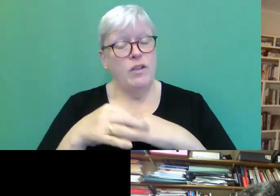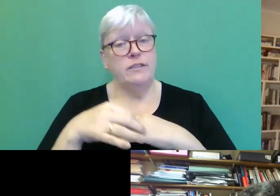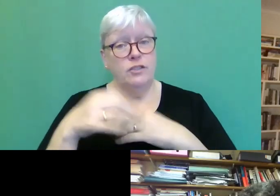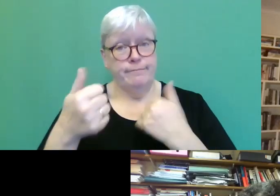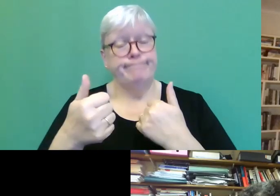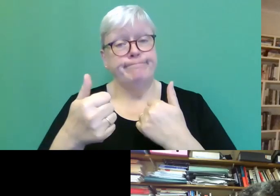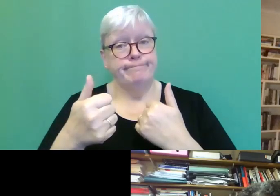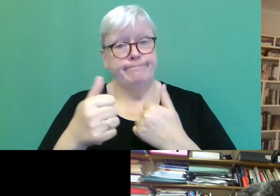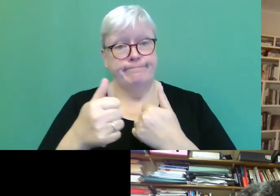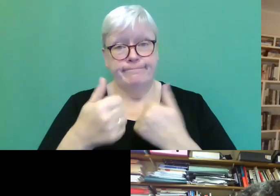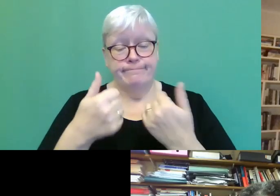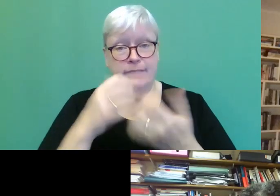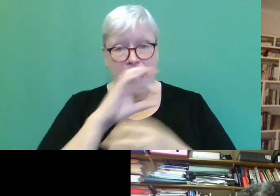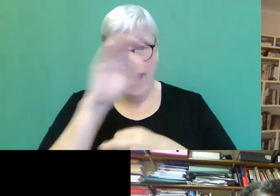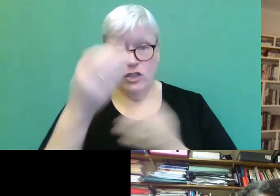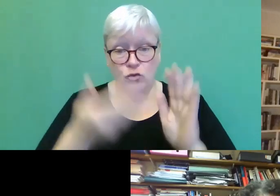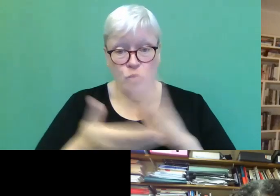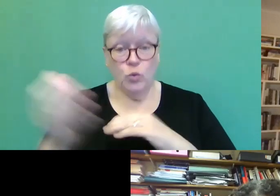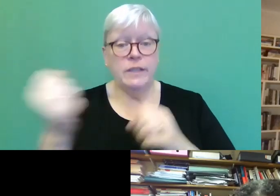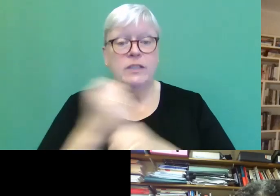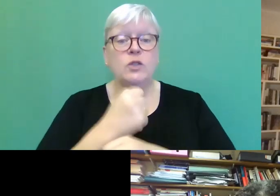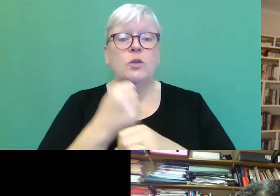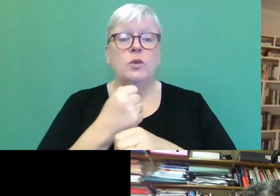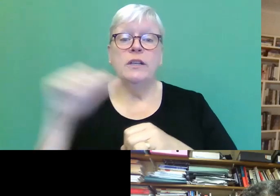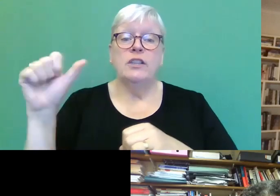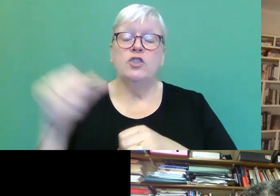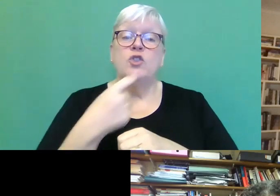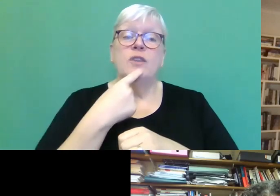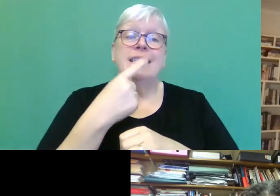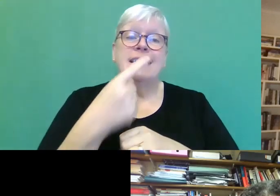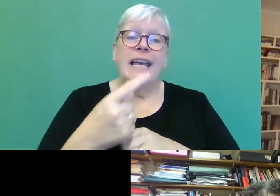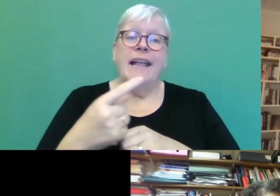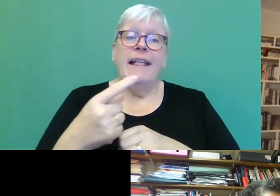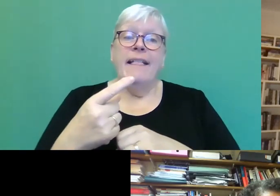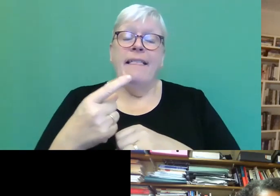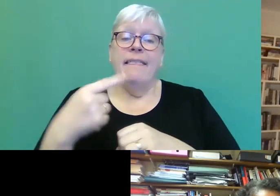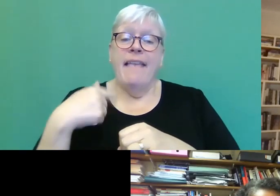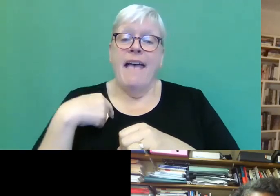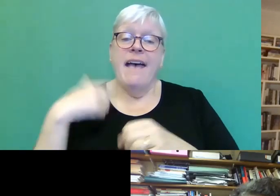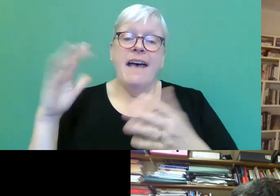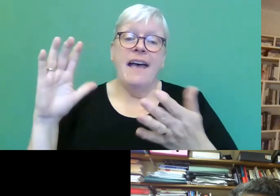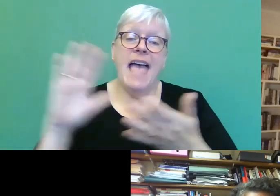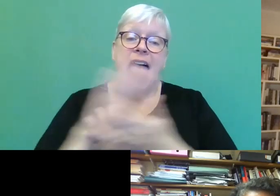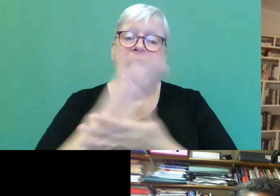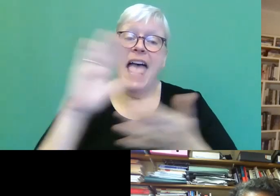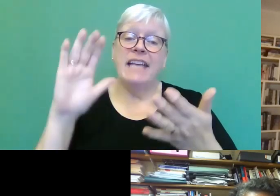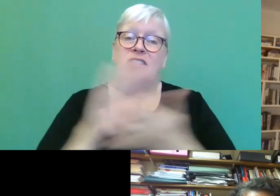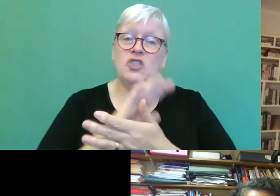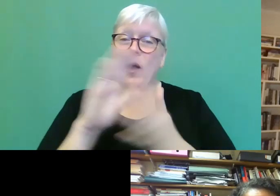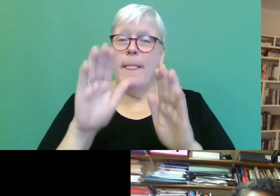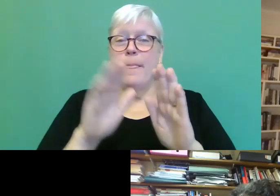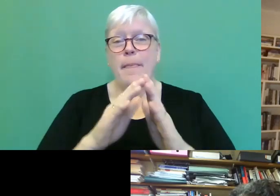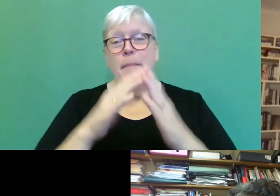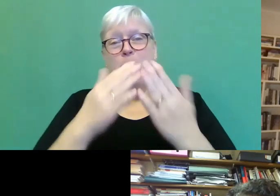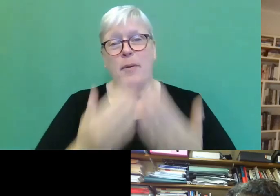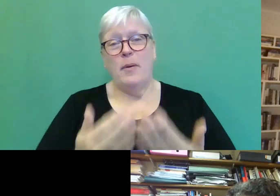invitation to do so. I mean, I should say that I'm very much enjoyed the book. I mean, I don't know, I think I